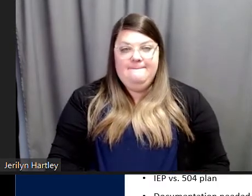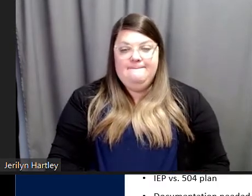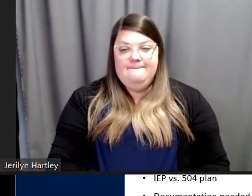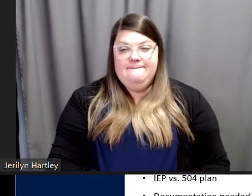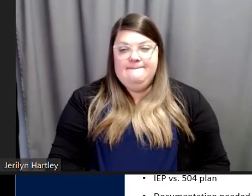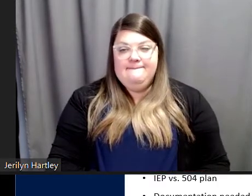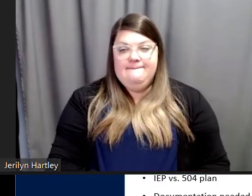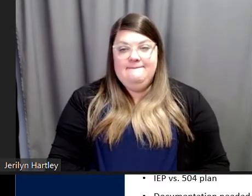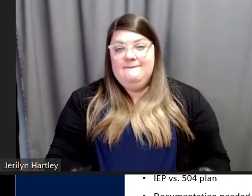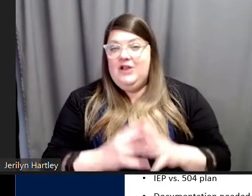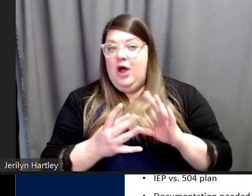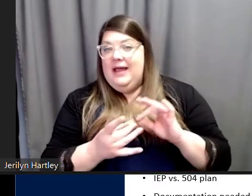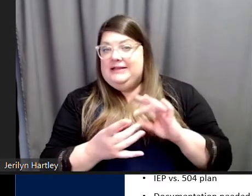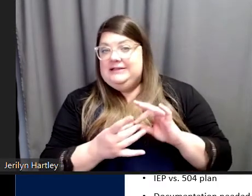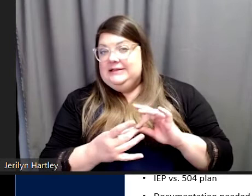Some comments?